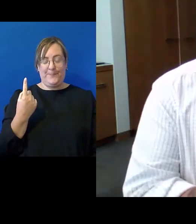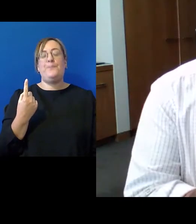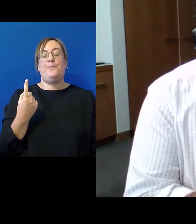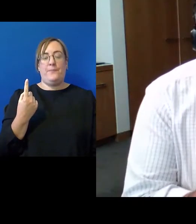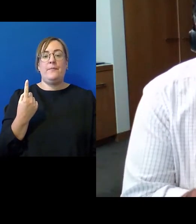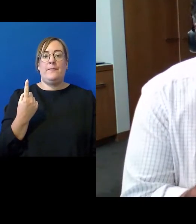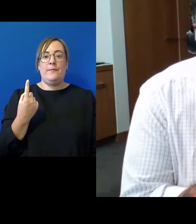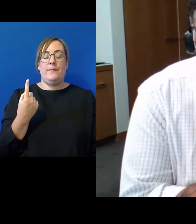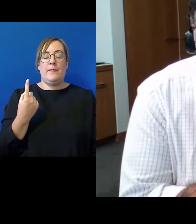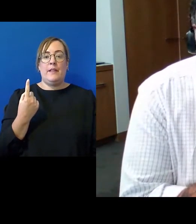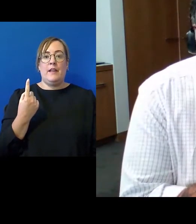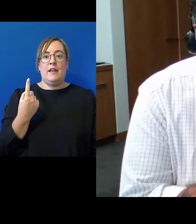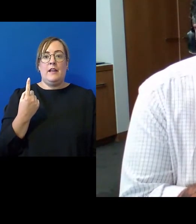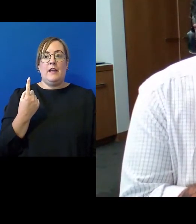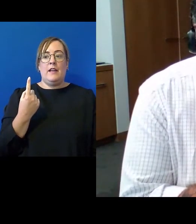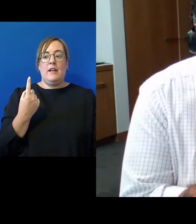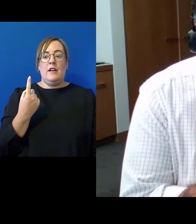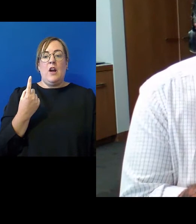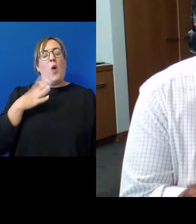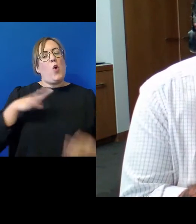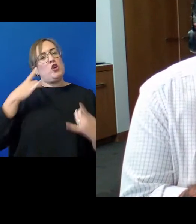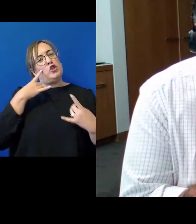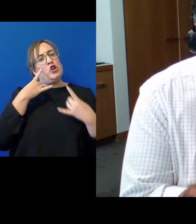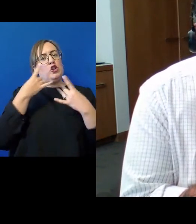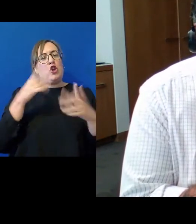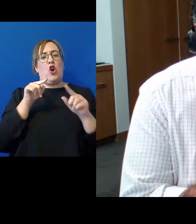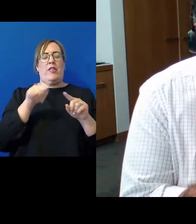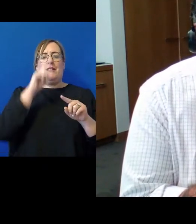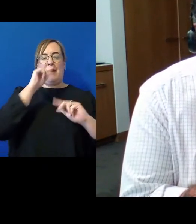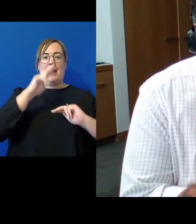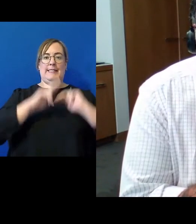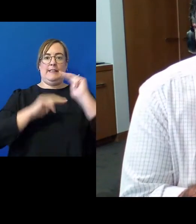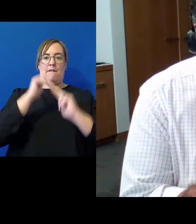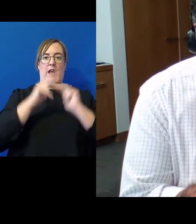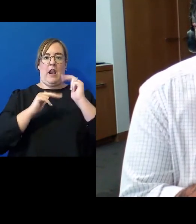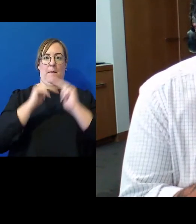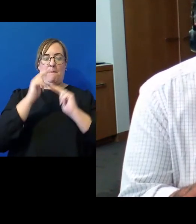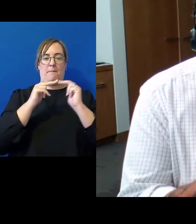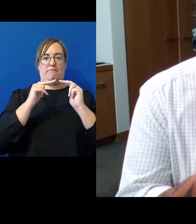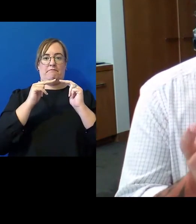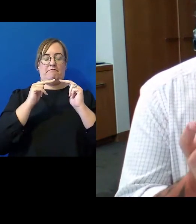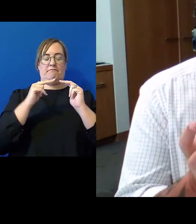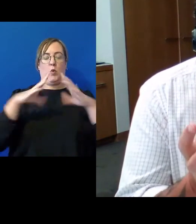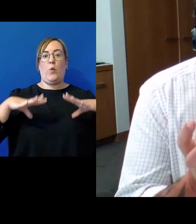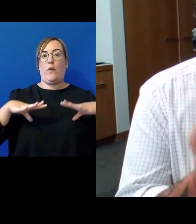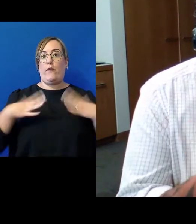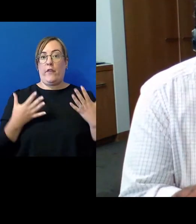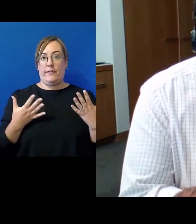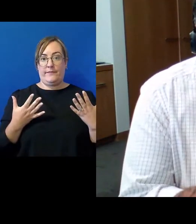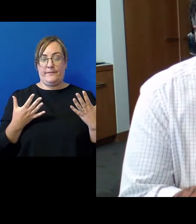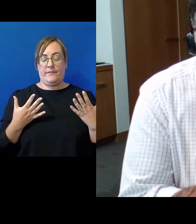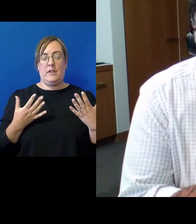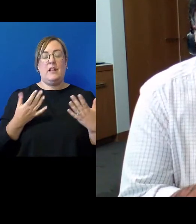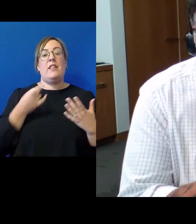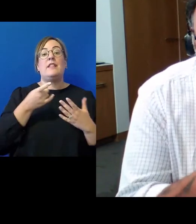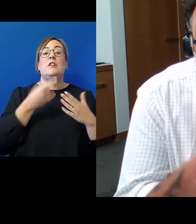to show how this can develop organically this is a this is a court story